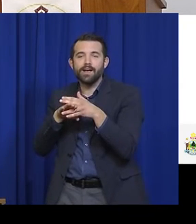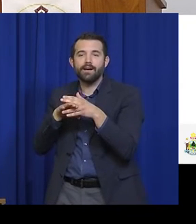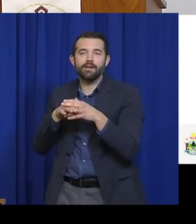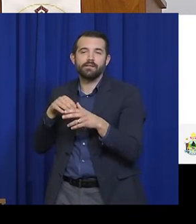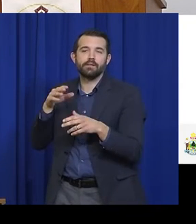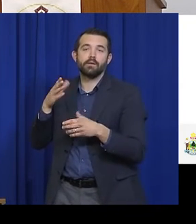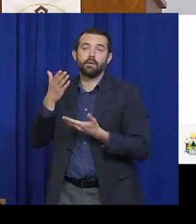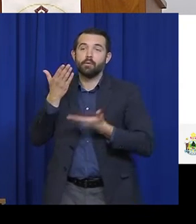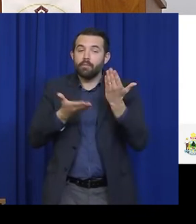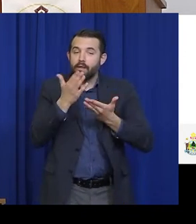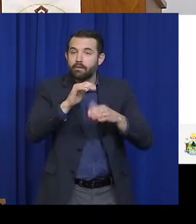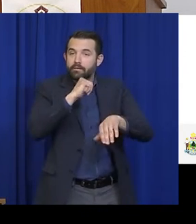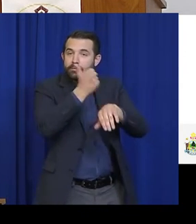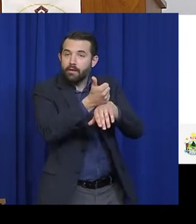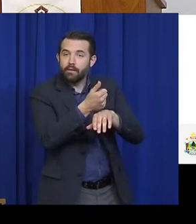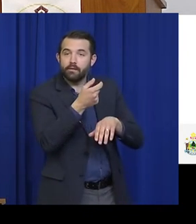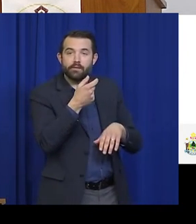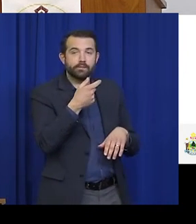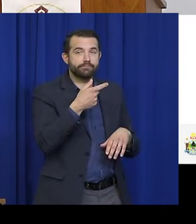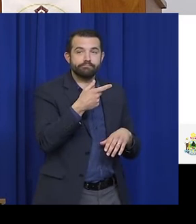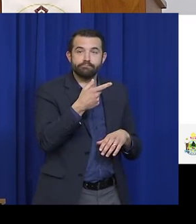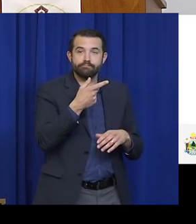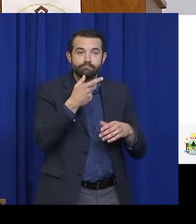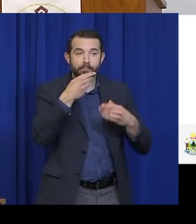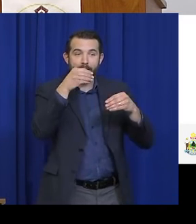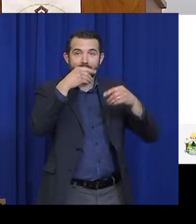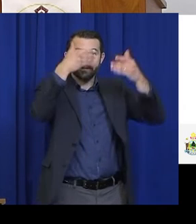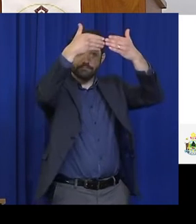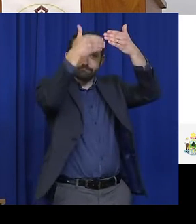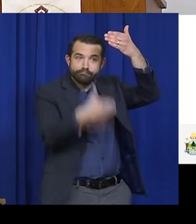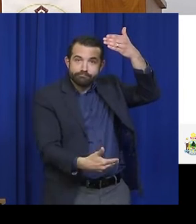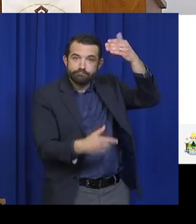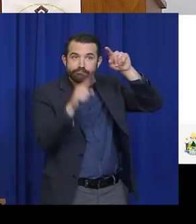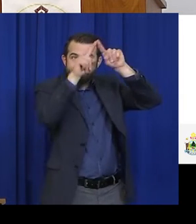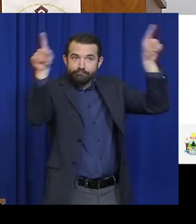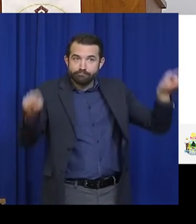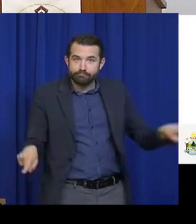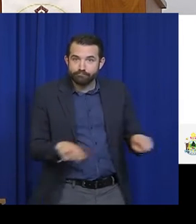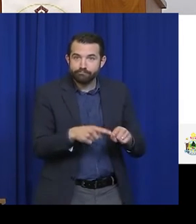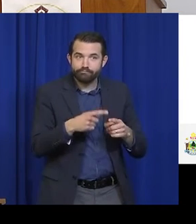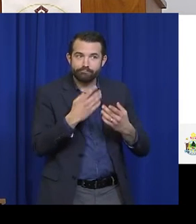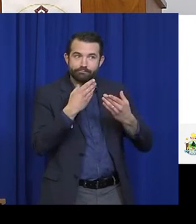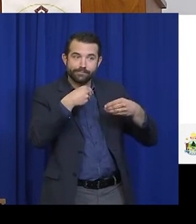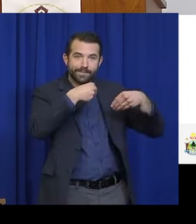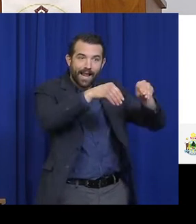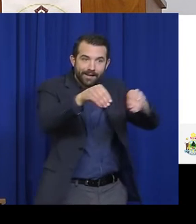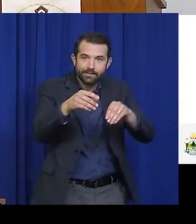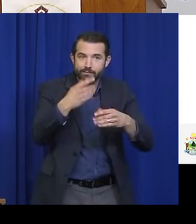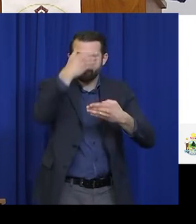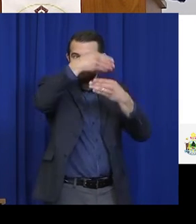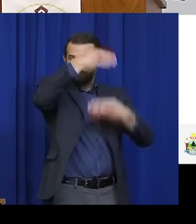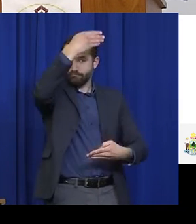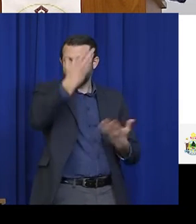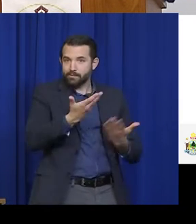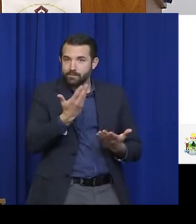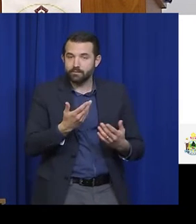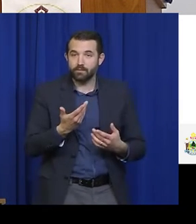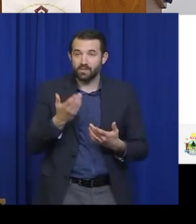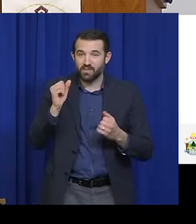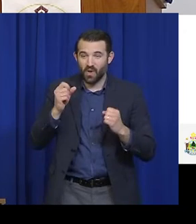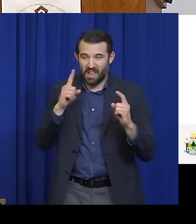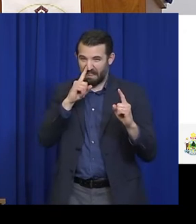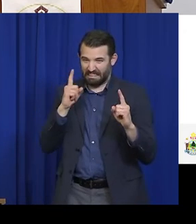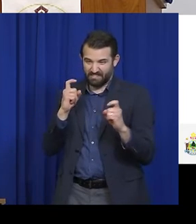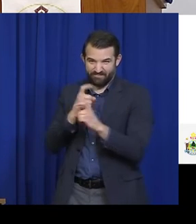plexiglass shields, as many stores have done, or maybe as complex as adjusting a business's sales process